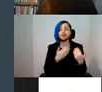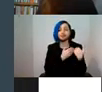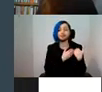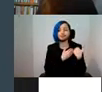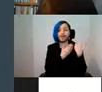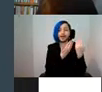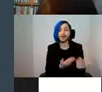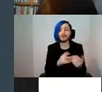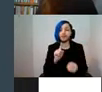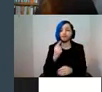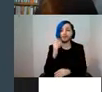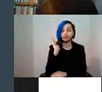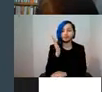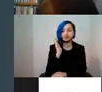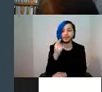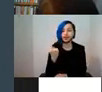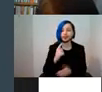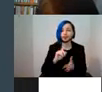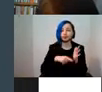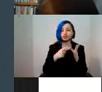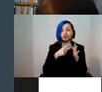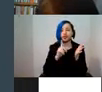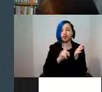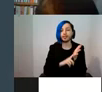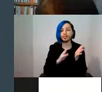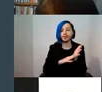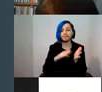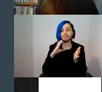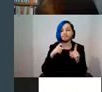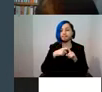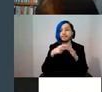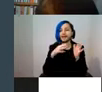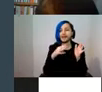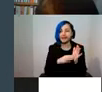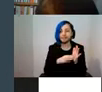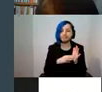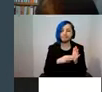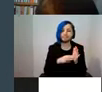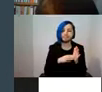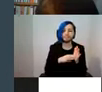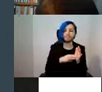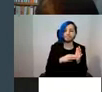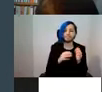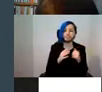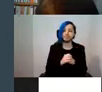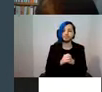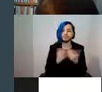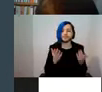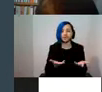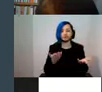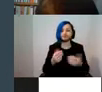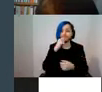first speaker, which is Joel McKim. So if I can ask Joel to please reveal himself,